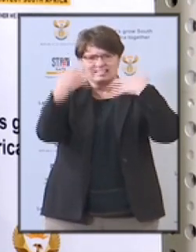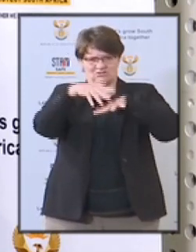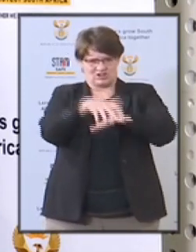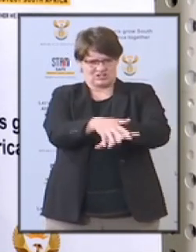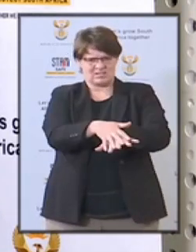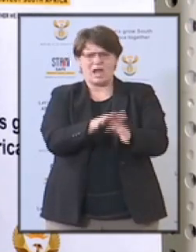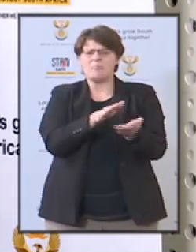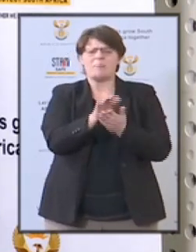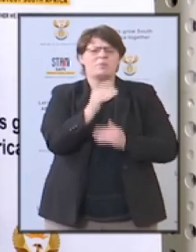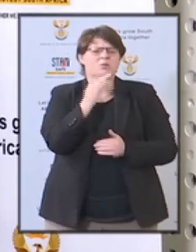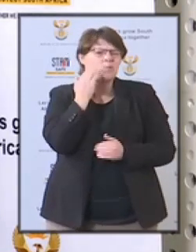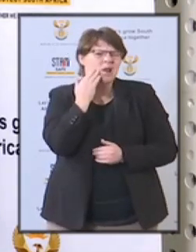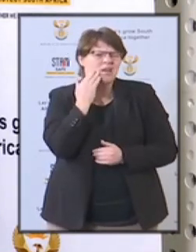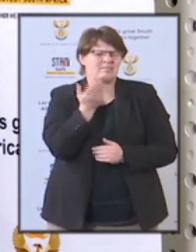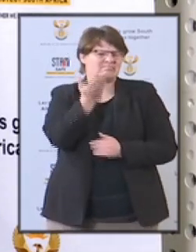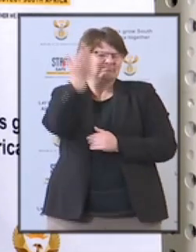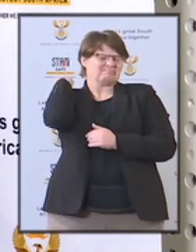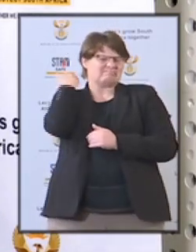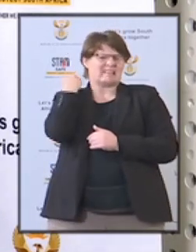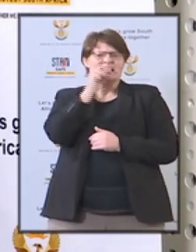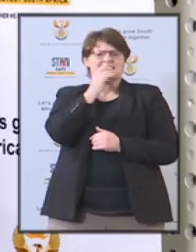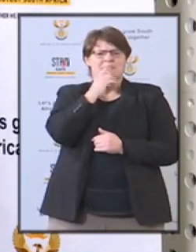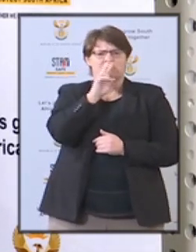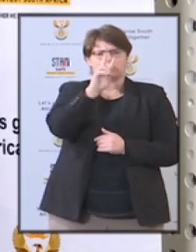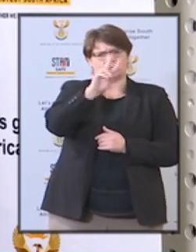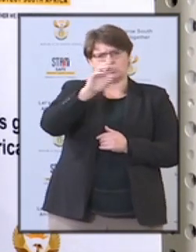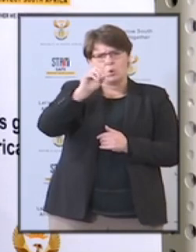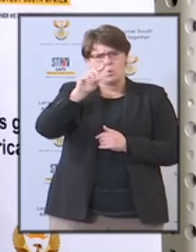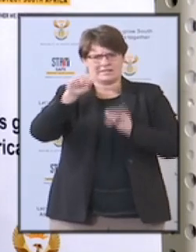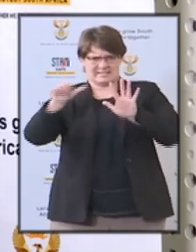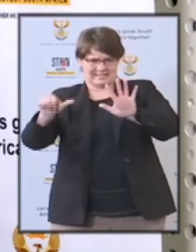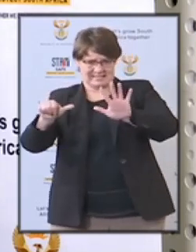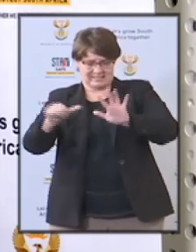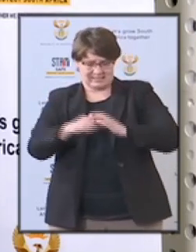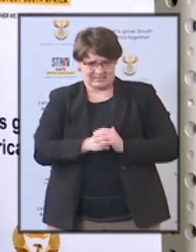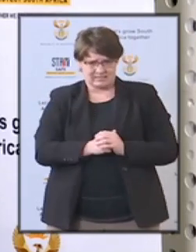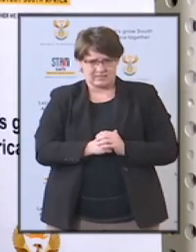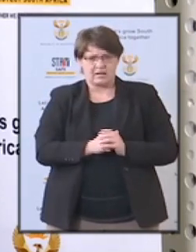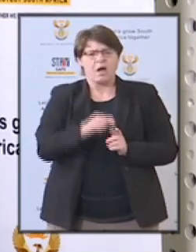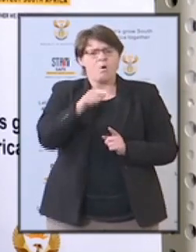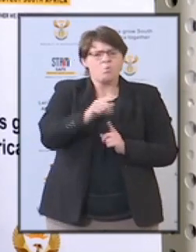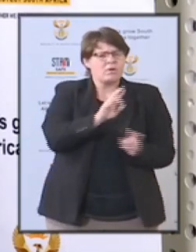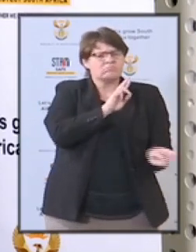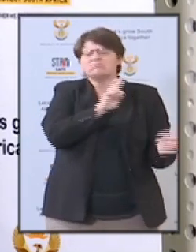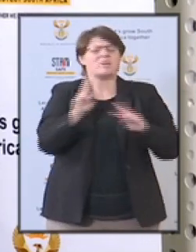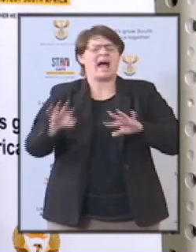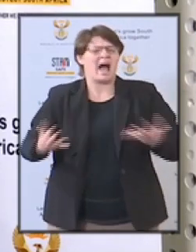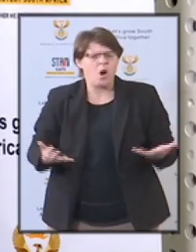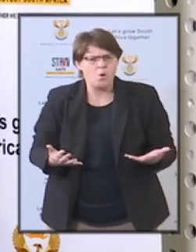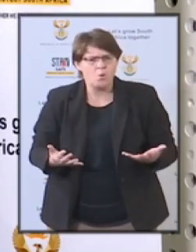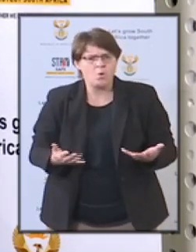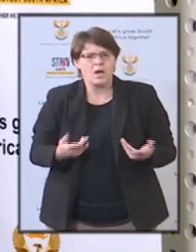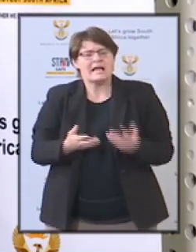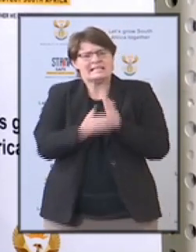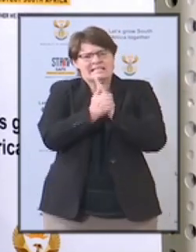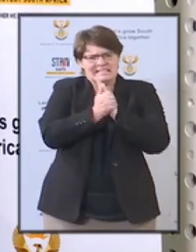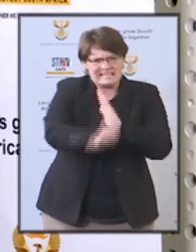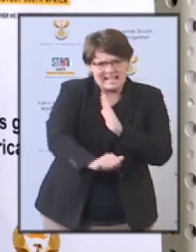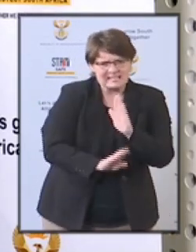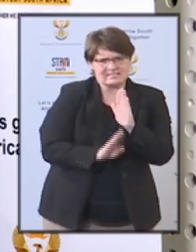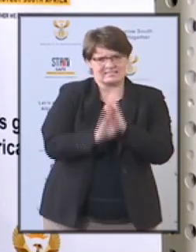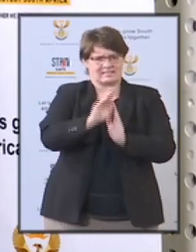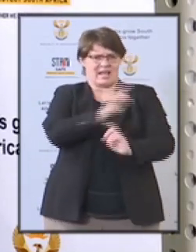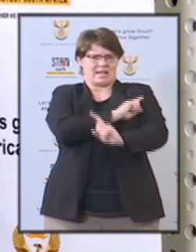published in September 2016. The strategy responds to a coordinated framework to promote skills capacity